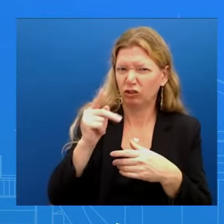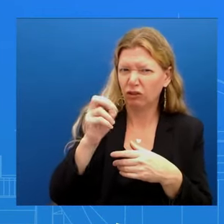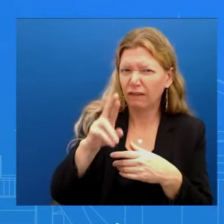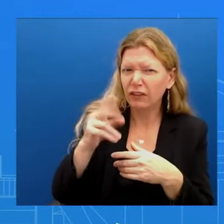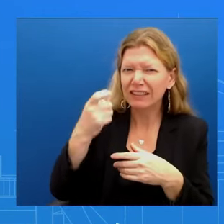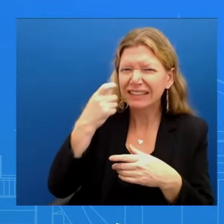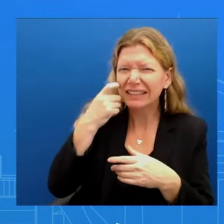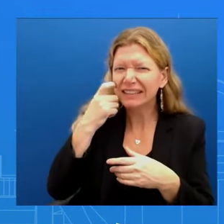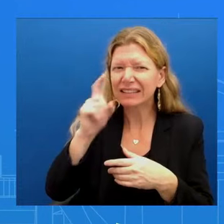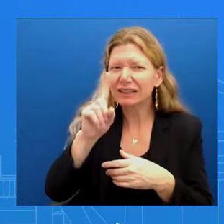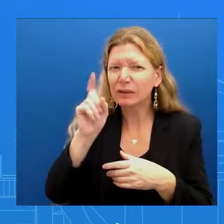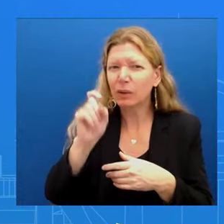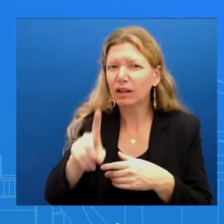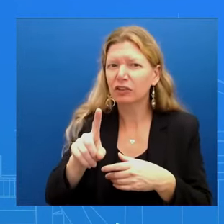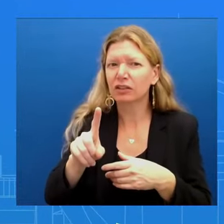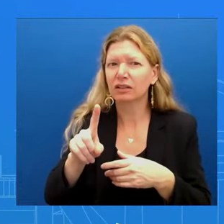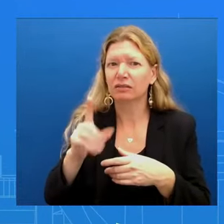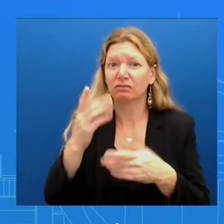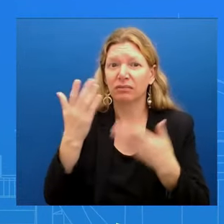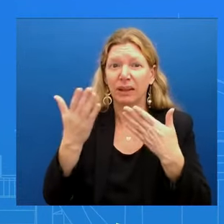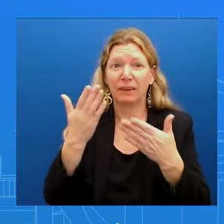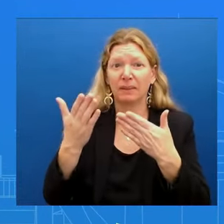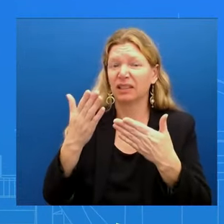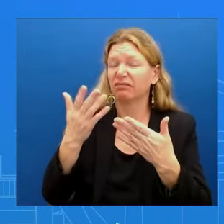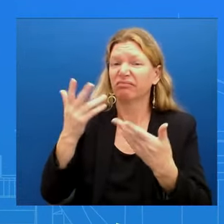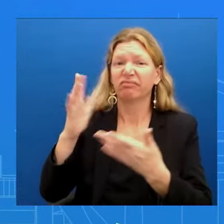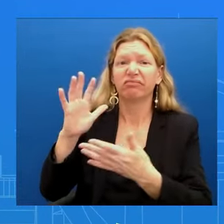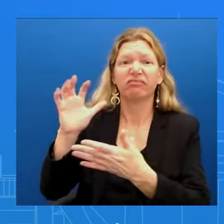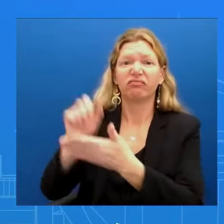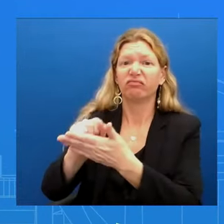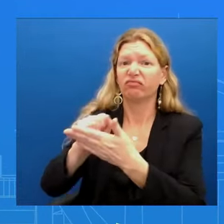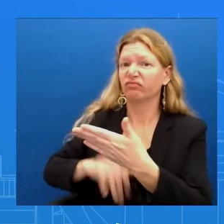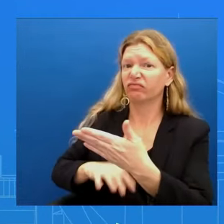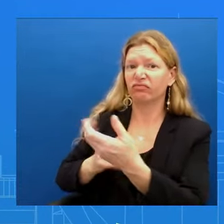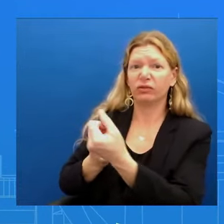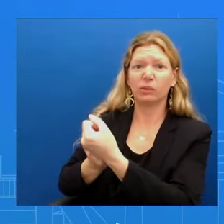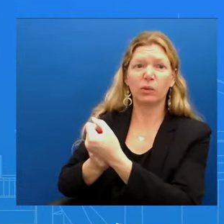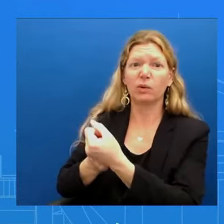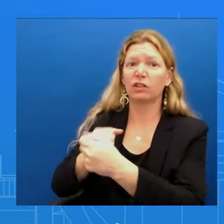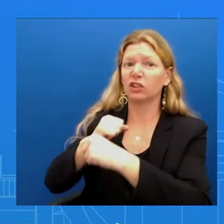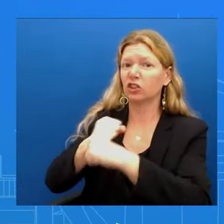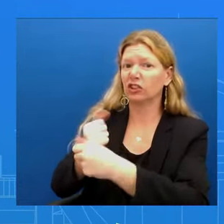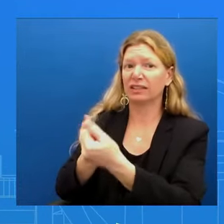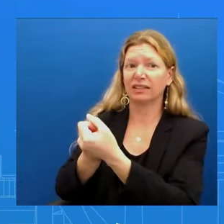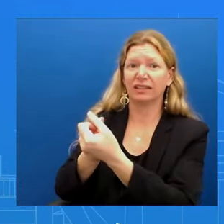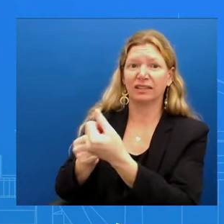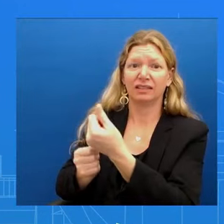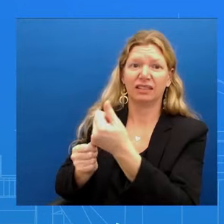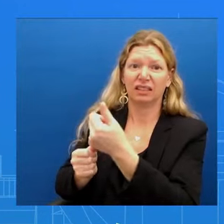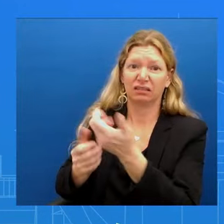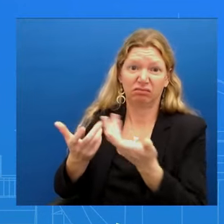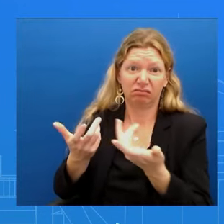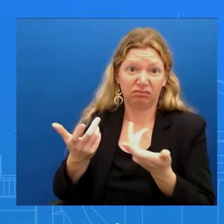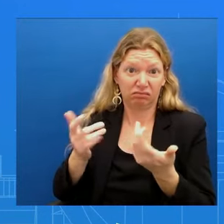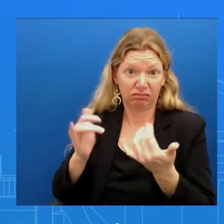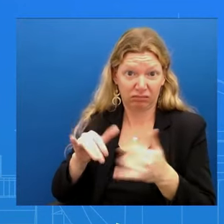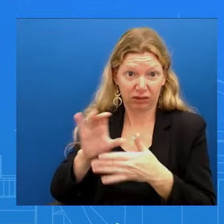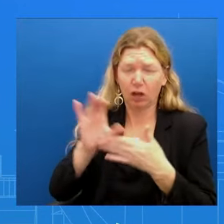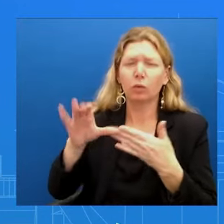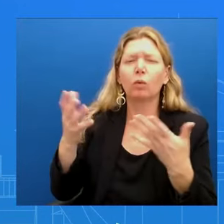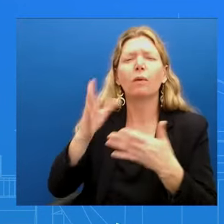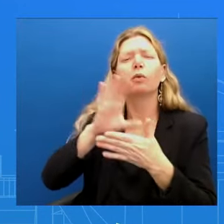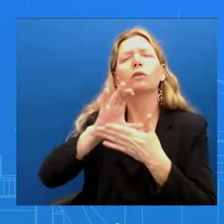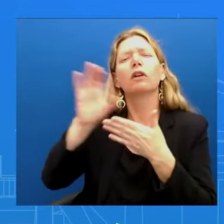security assistance What would the consequence be for Israel if they went ahead and did that anyway? don't want to get into hypotheticals on that